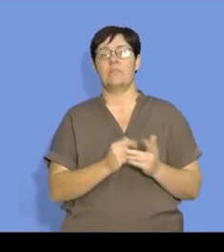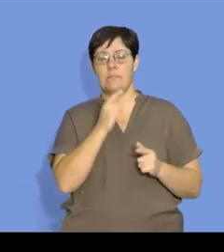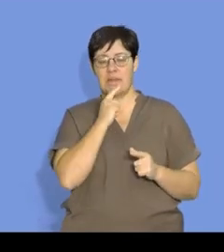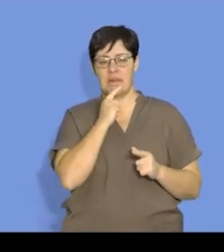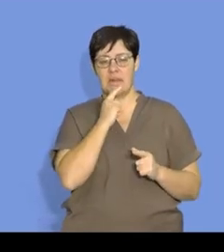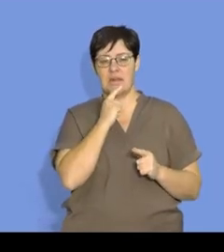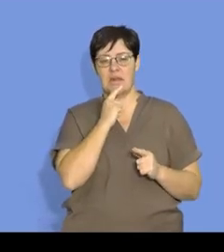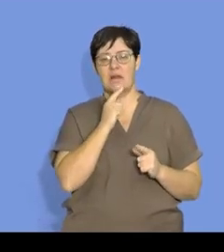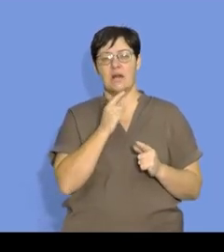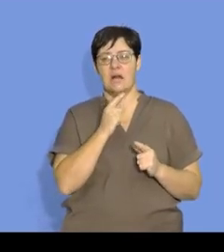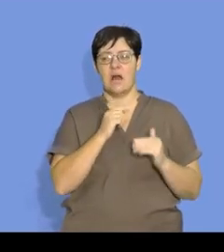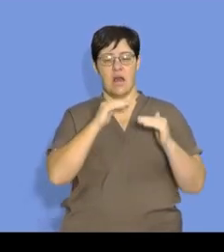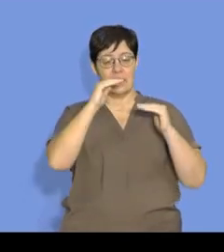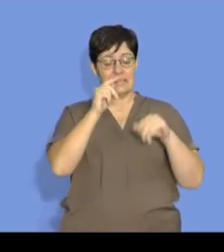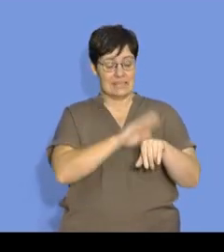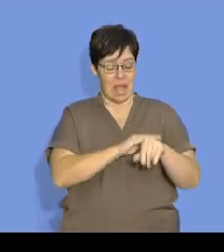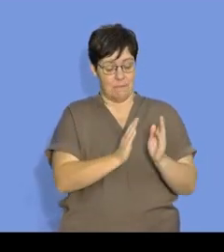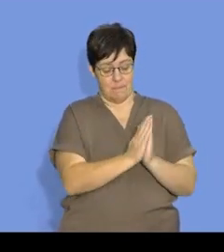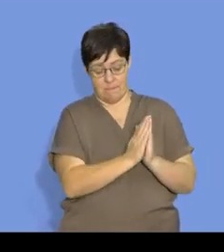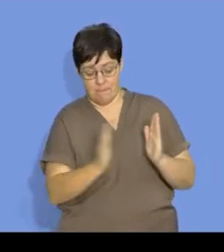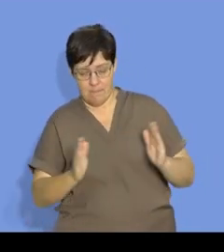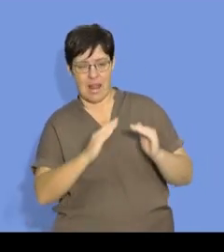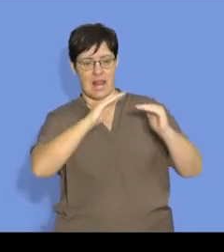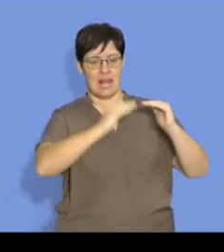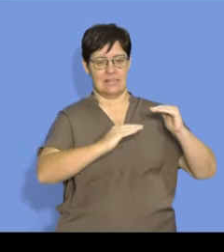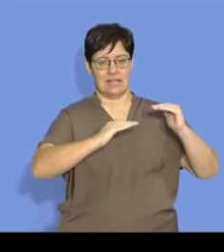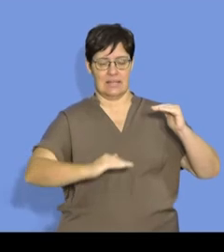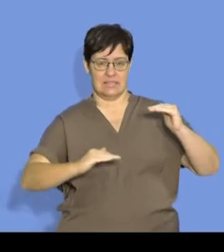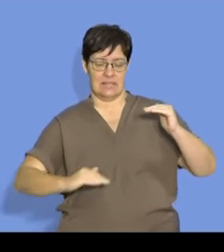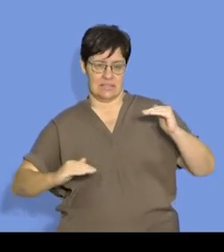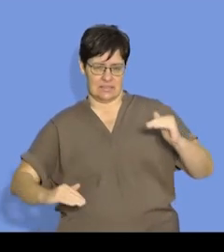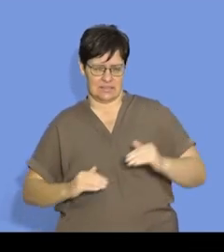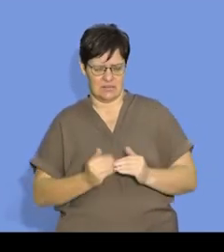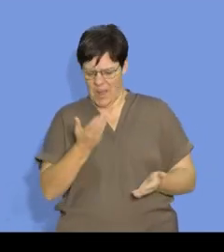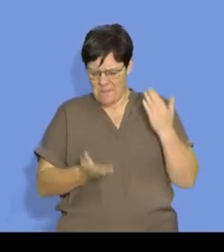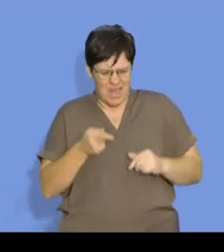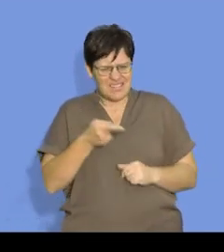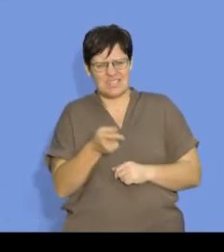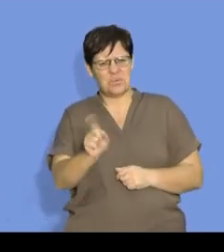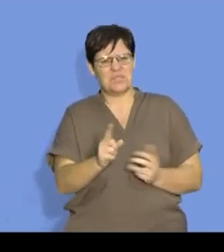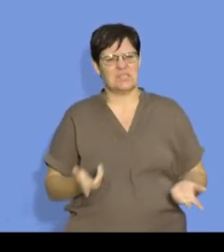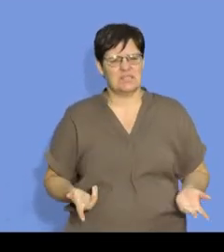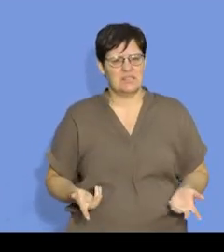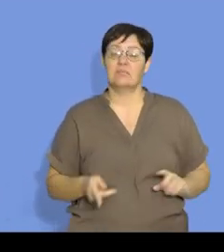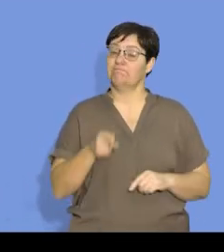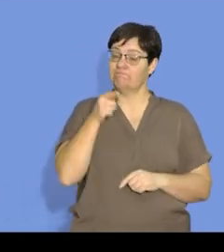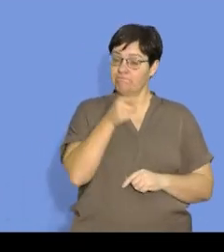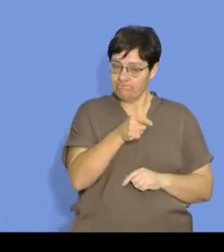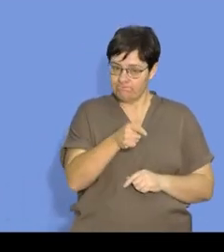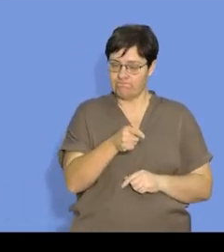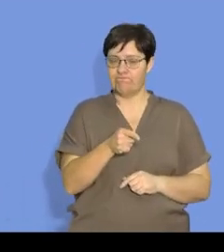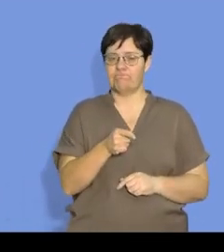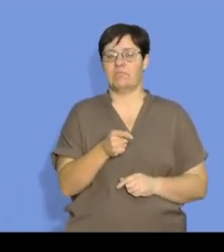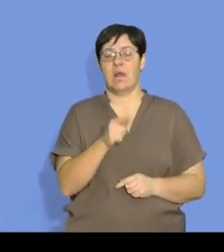time. But that is, what mass are we talking about there? We're talking about the reactance mass,